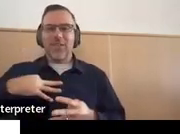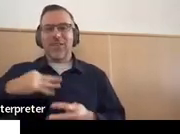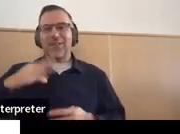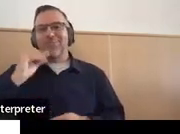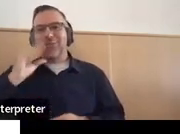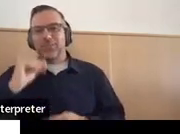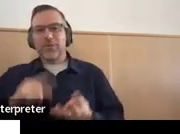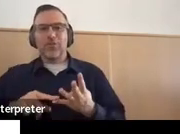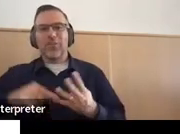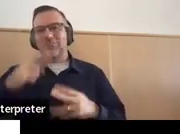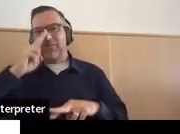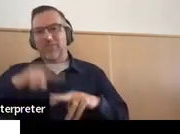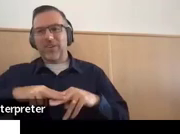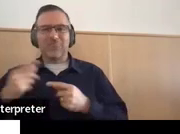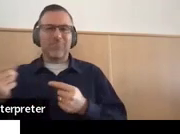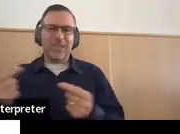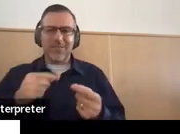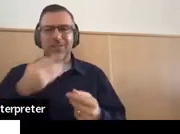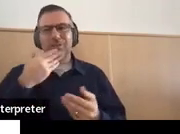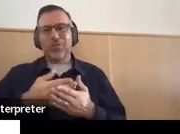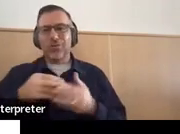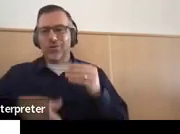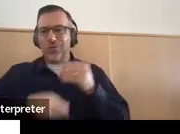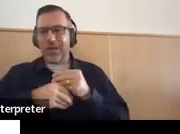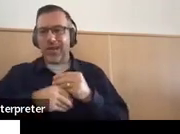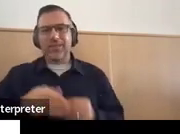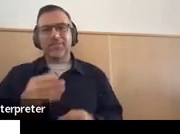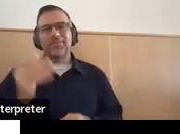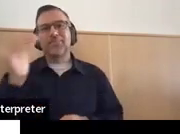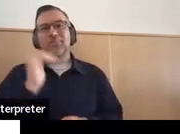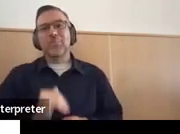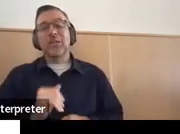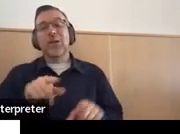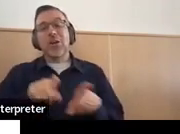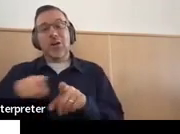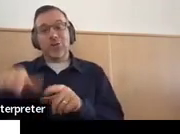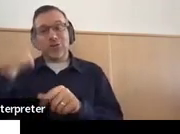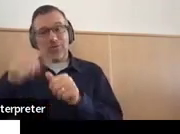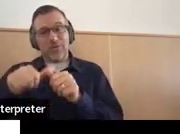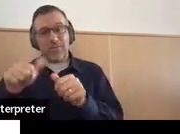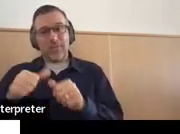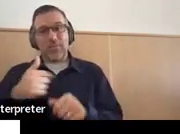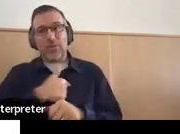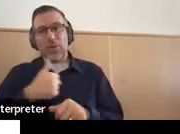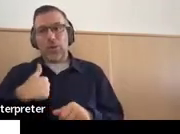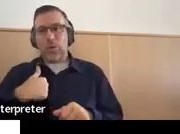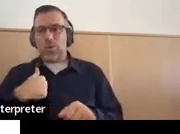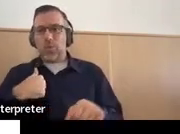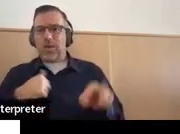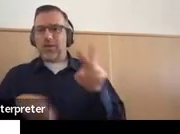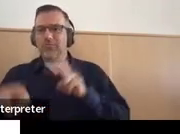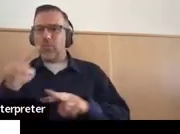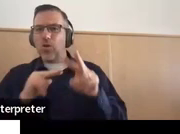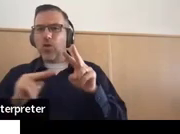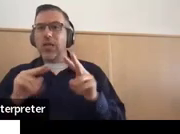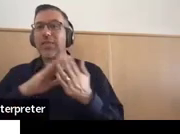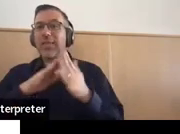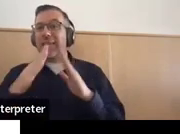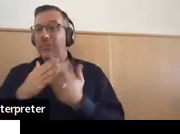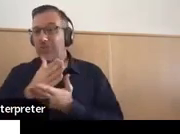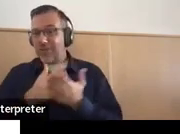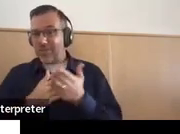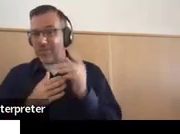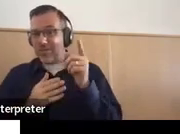be good. And one thing to keep in mind as we're looking at the community piece of this